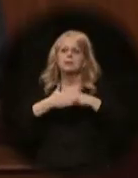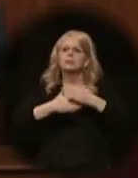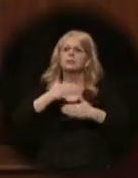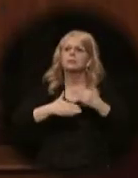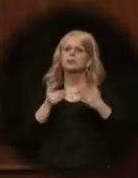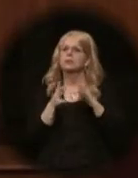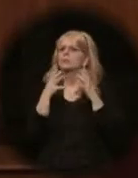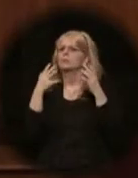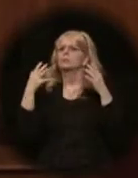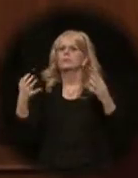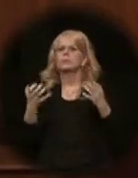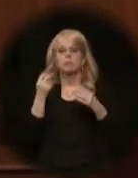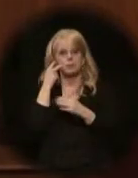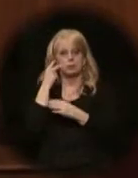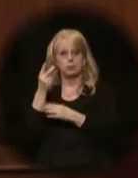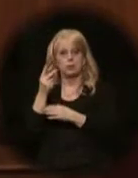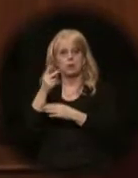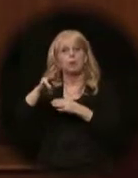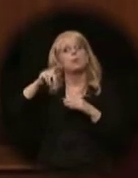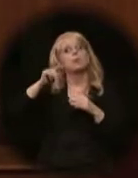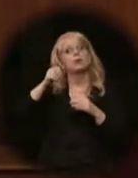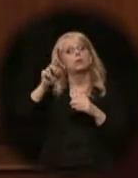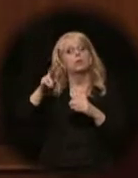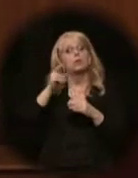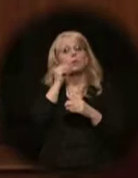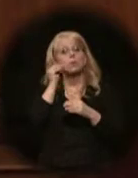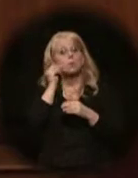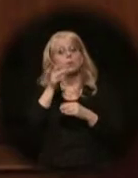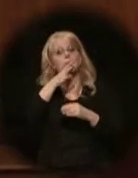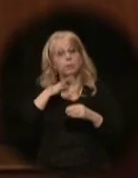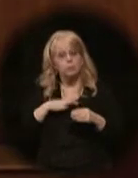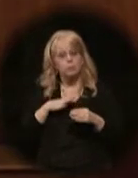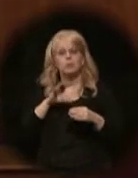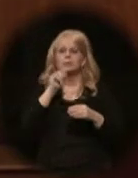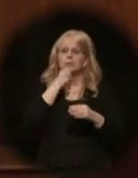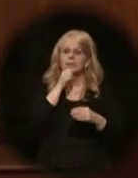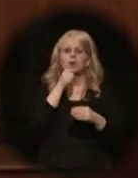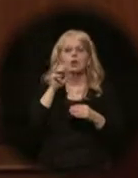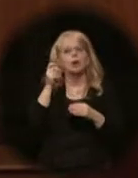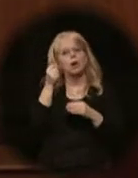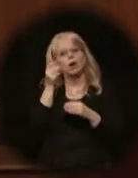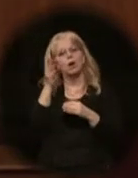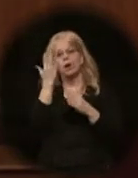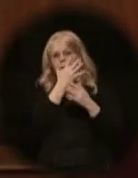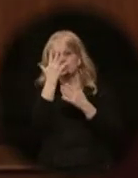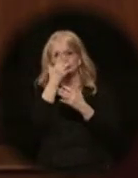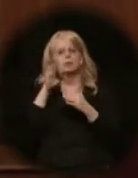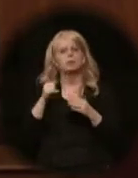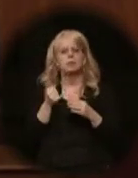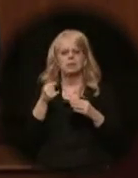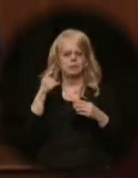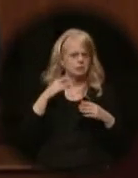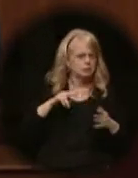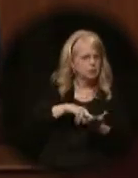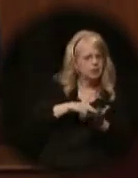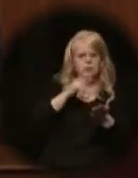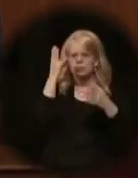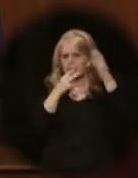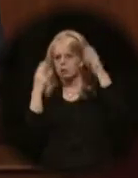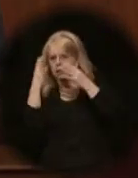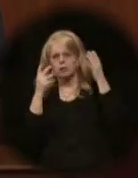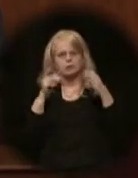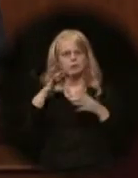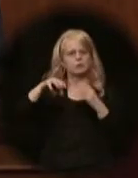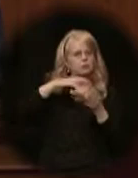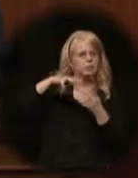We saw compassion at Palmer's Pioneer Home, where a senior suffering from Alzheimer's stood confused and crying in the hallway. One of the Pioneer Home